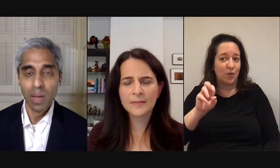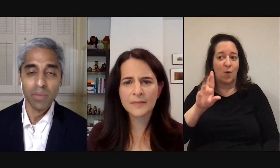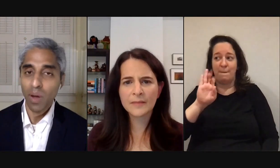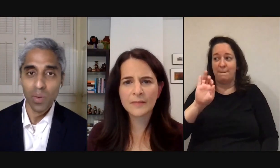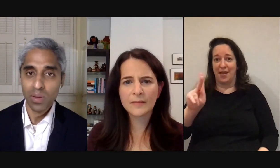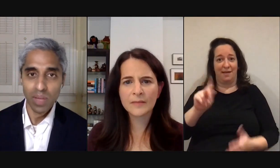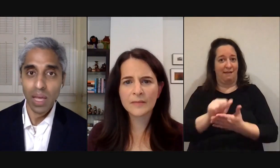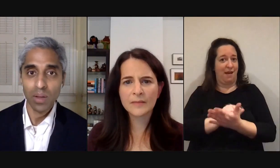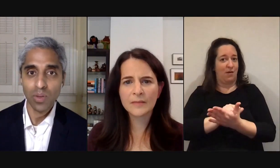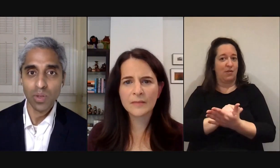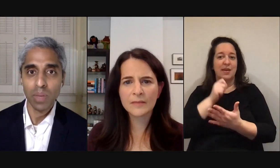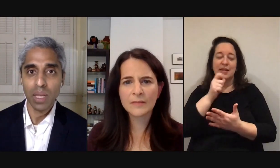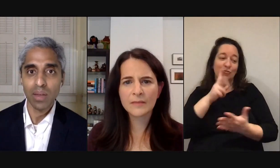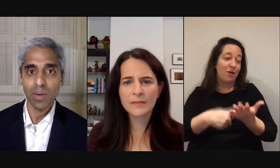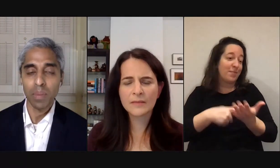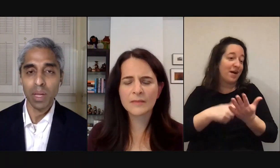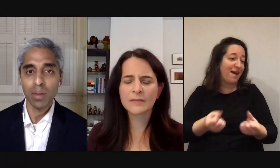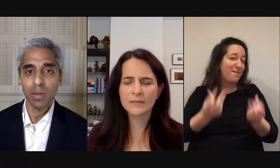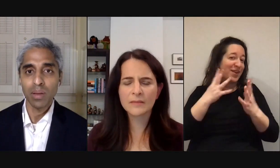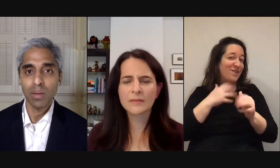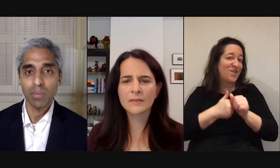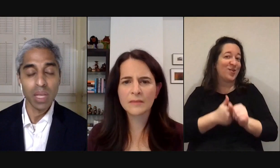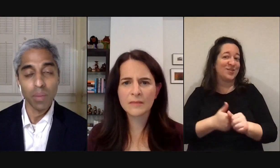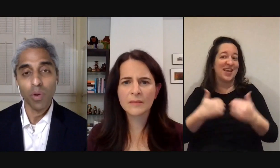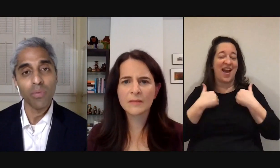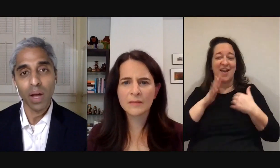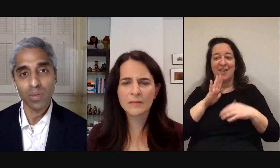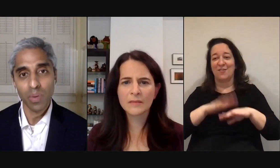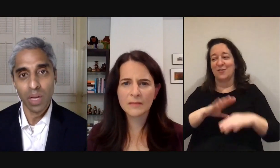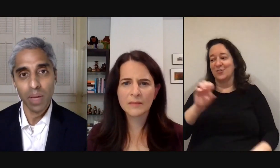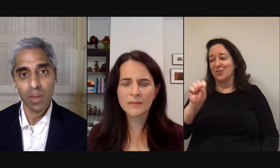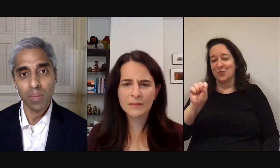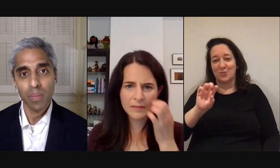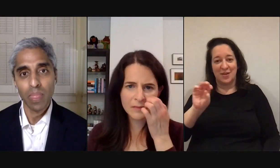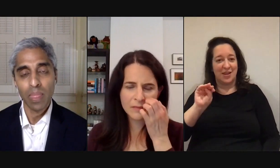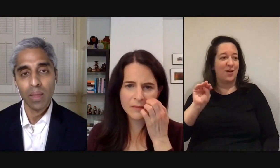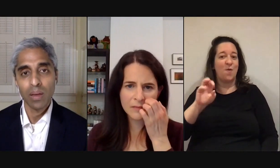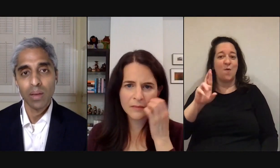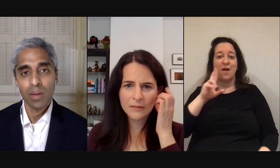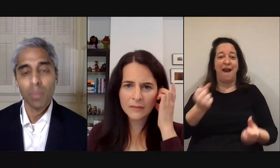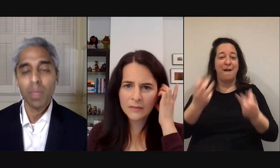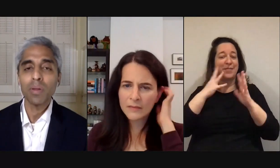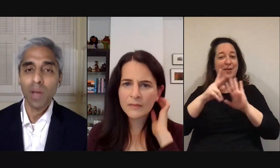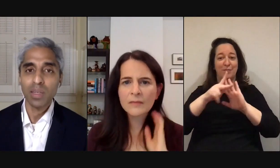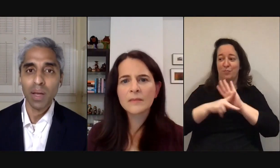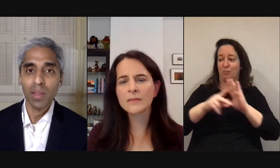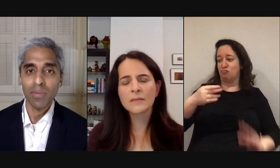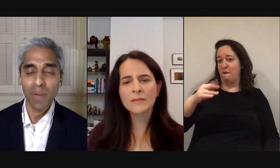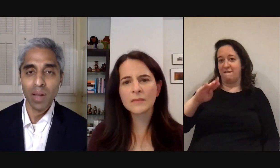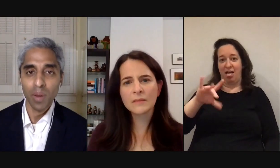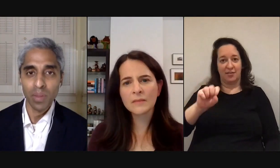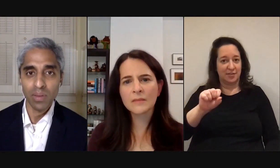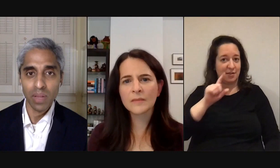how many followers they had on social media or how many media profiles were written about them what people talked